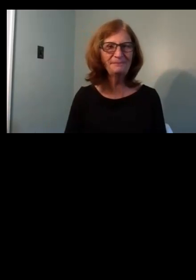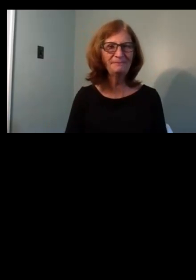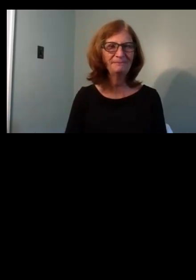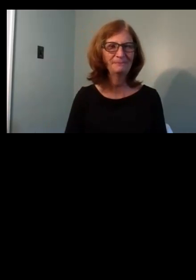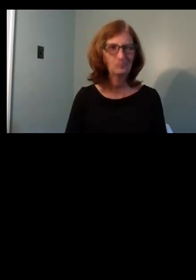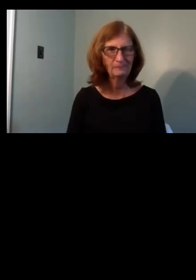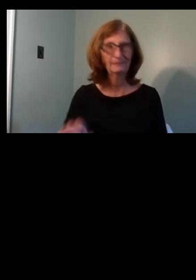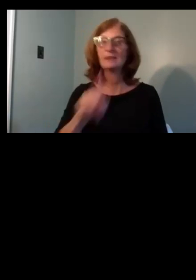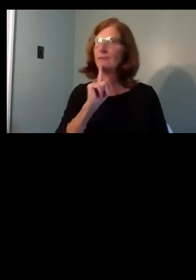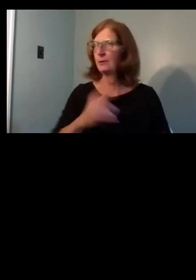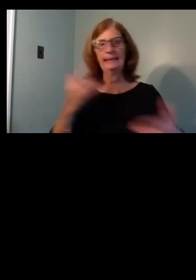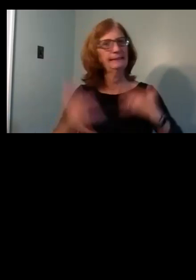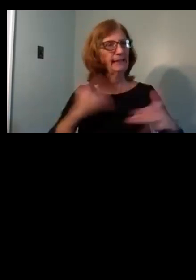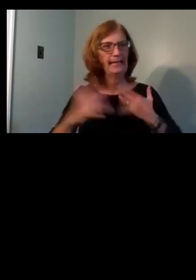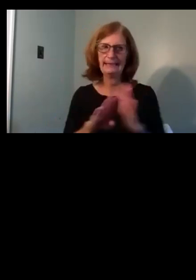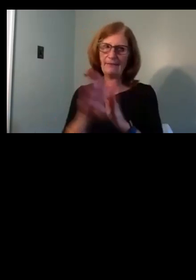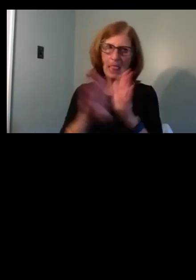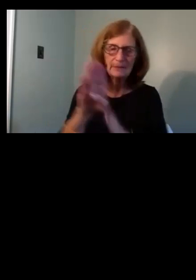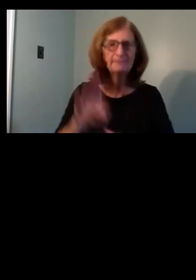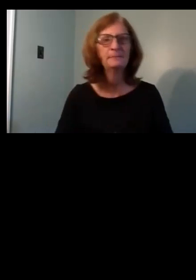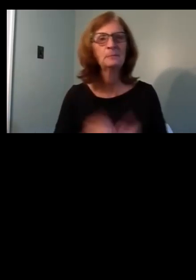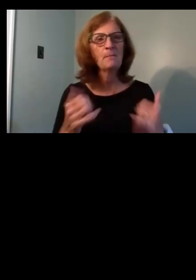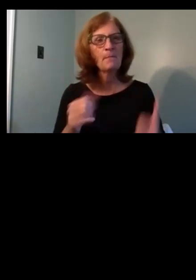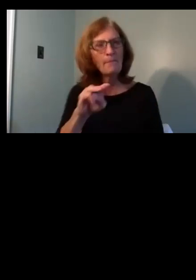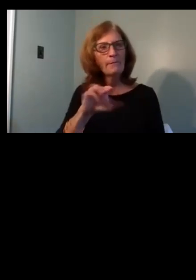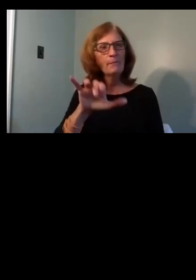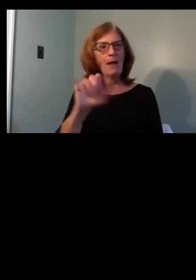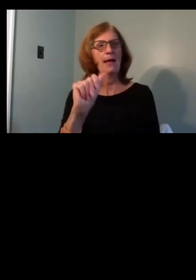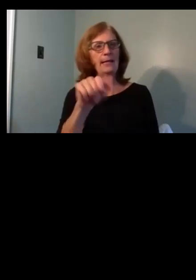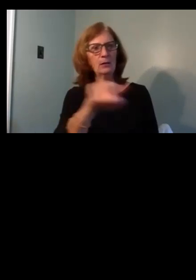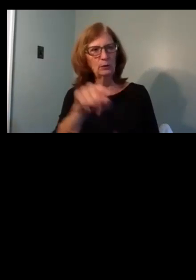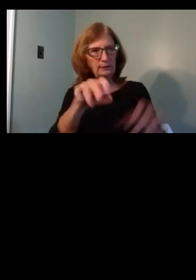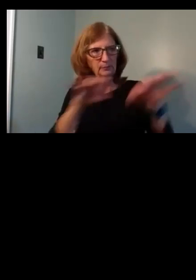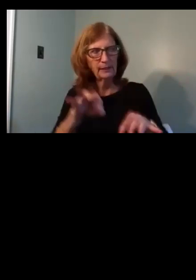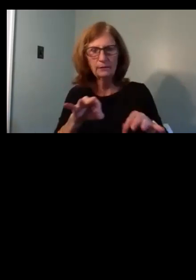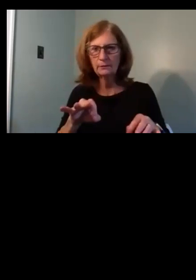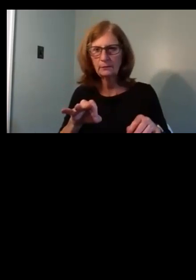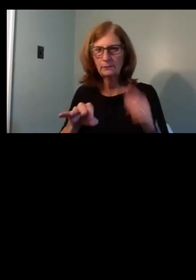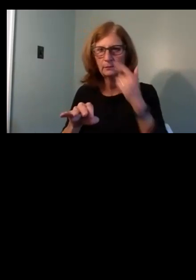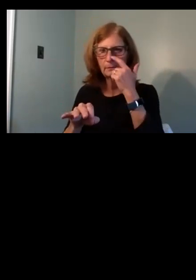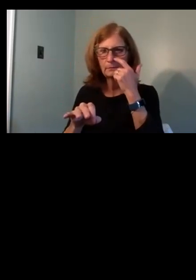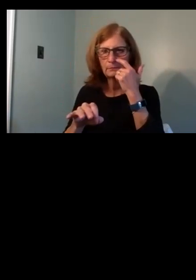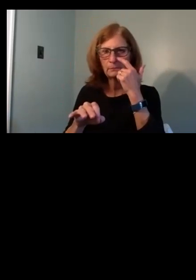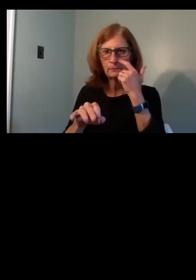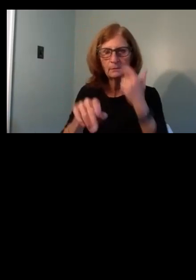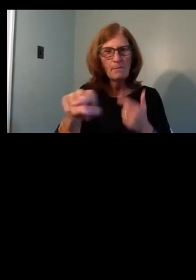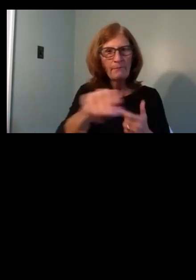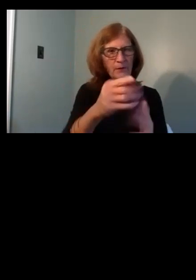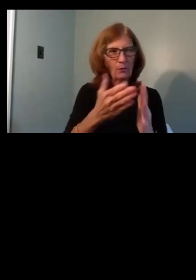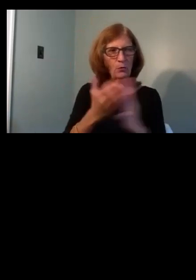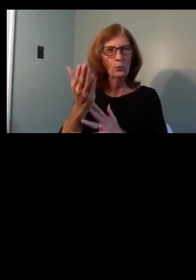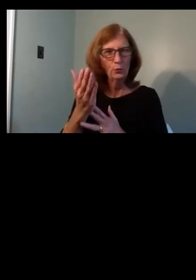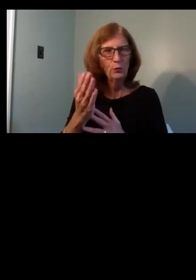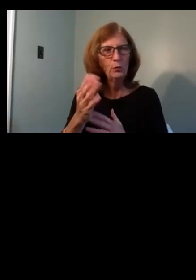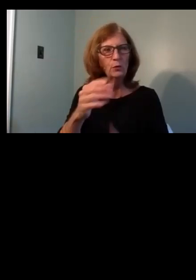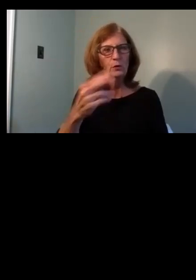Very exciting progress. I think Maya is going to walk us through the my my fuse is going to walk us through the Homewood